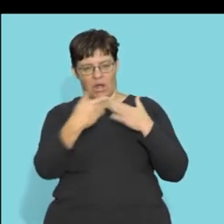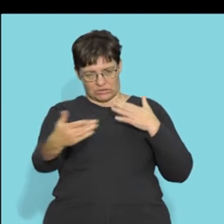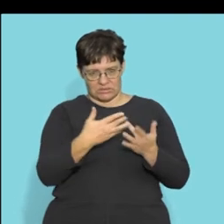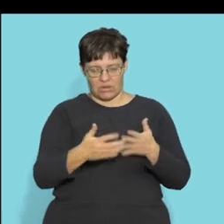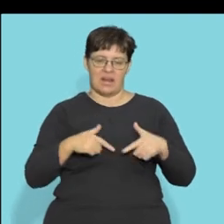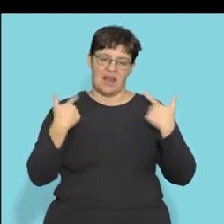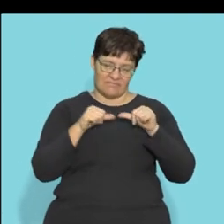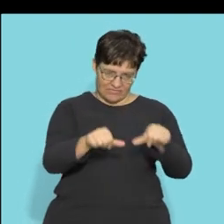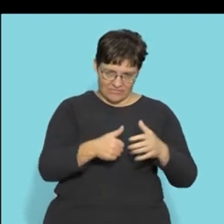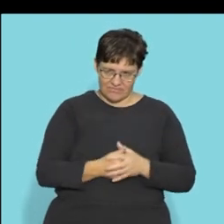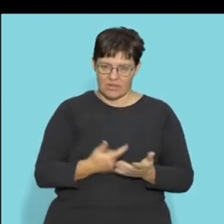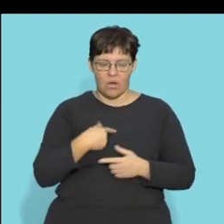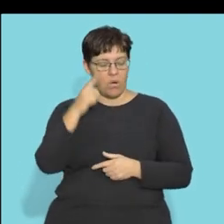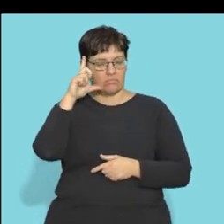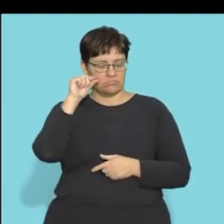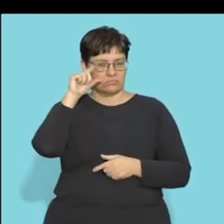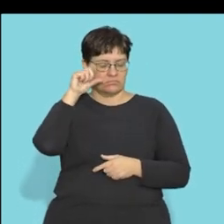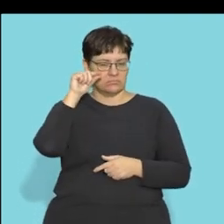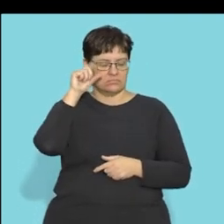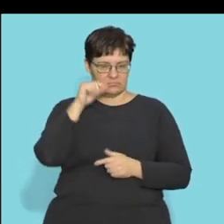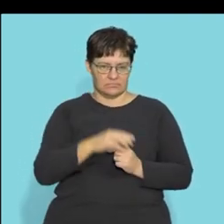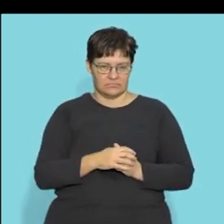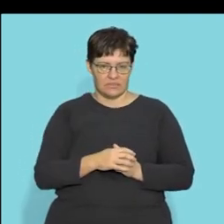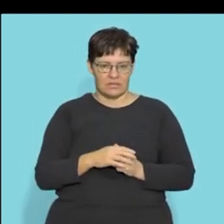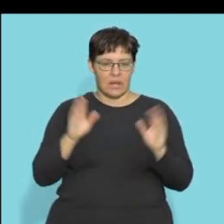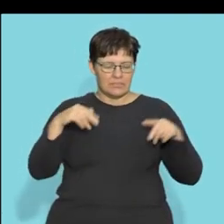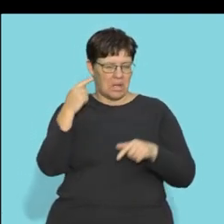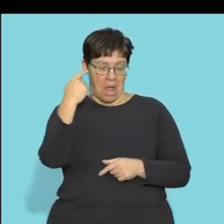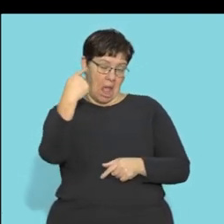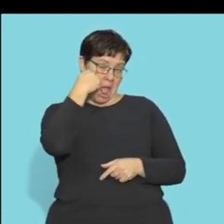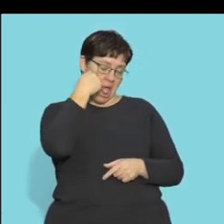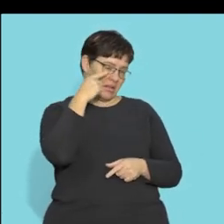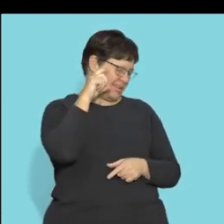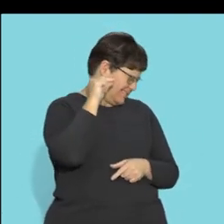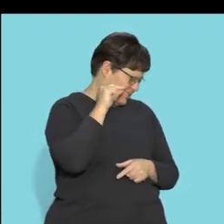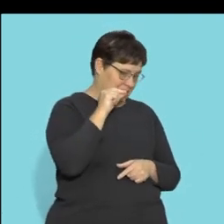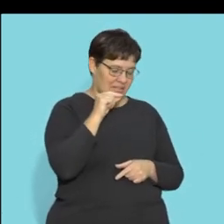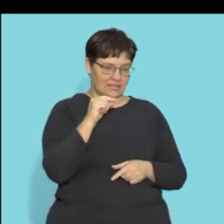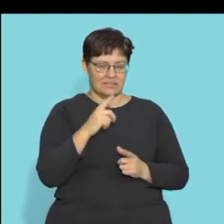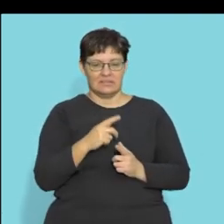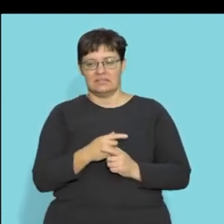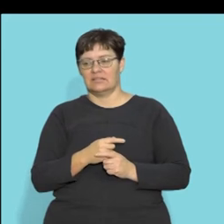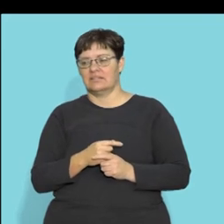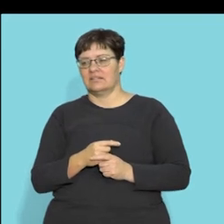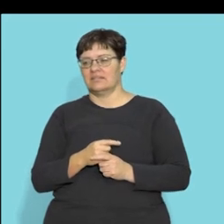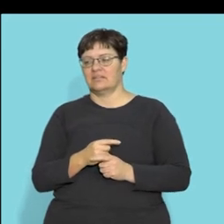out of your lungs so you can live or blinking that's when that mosquito goes for your eye and you just blink in time